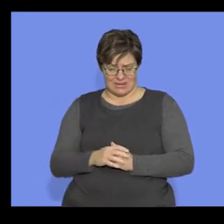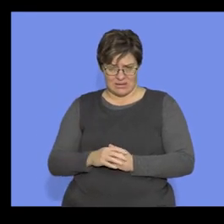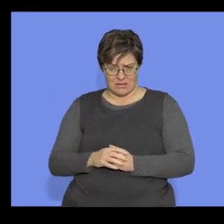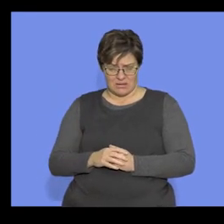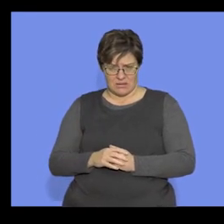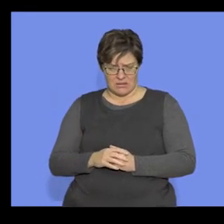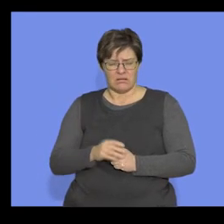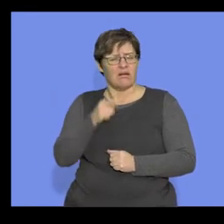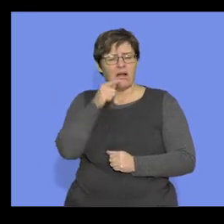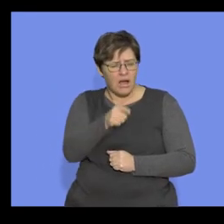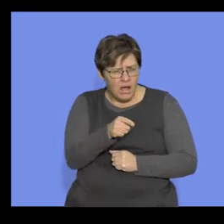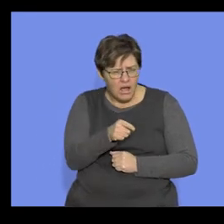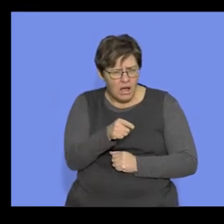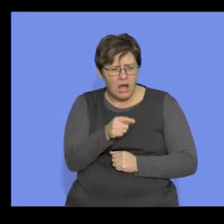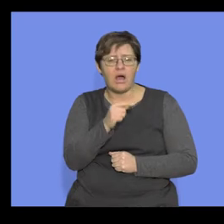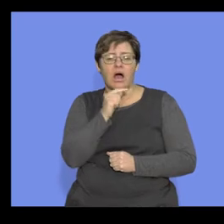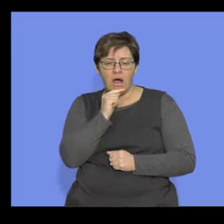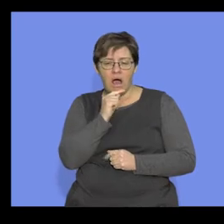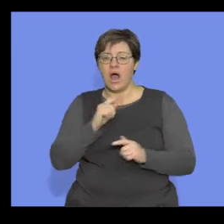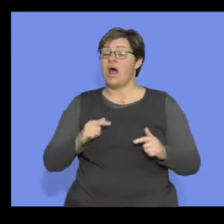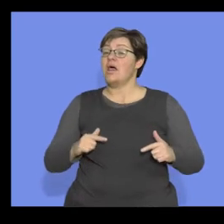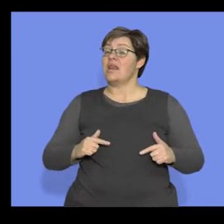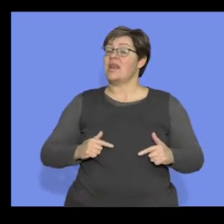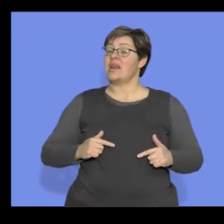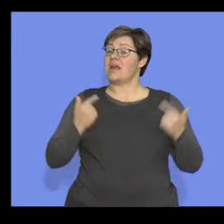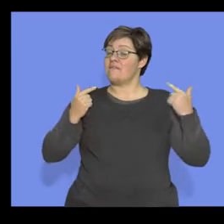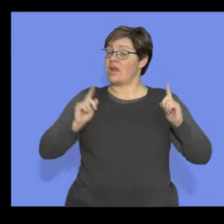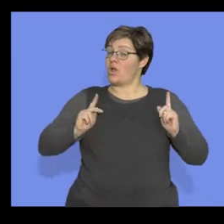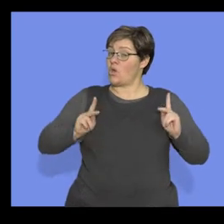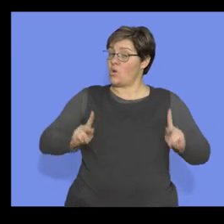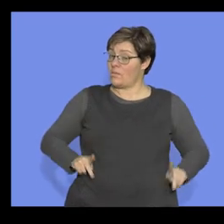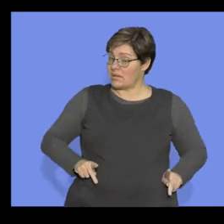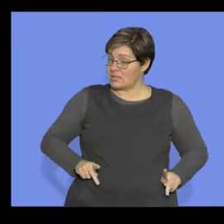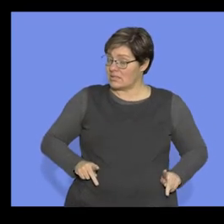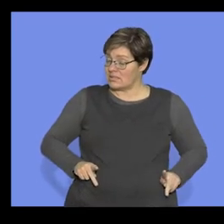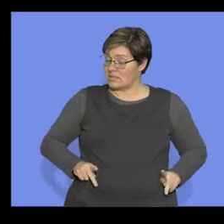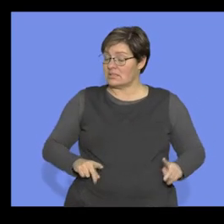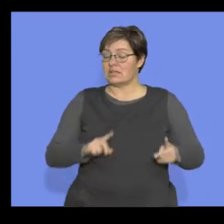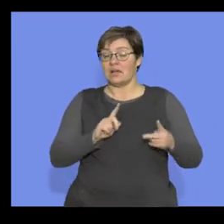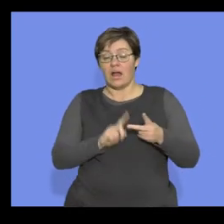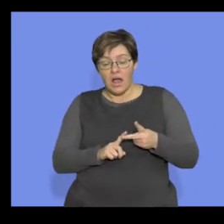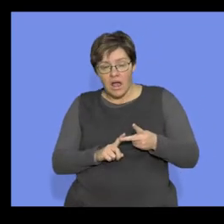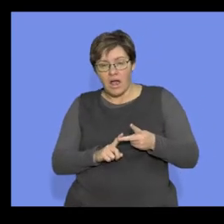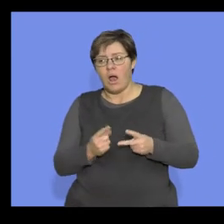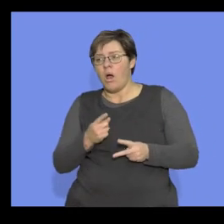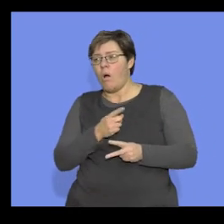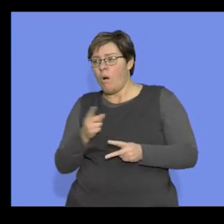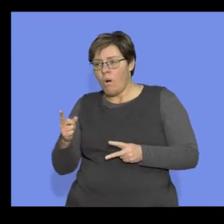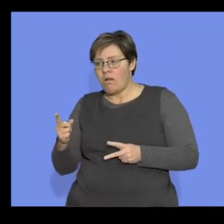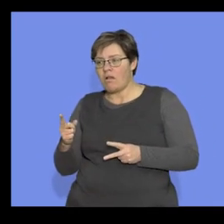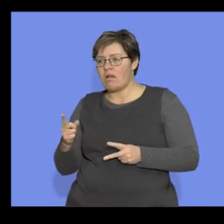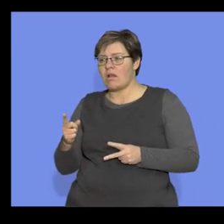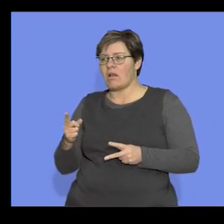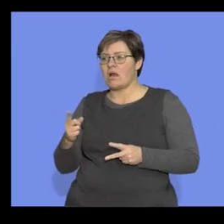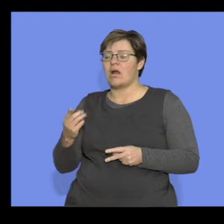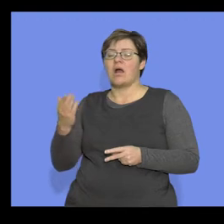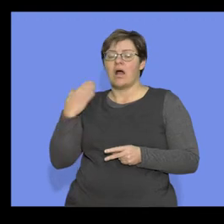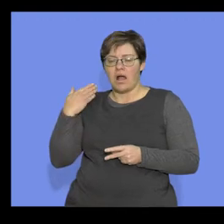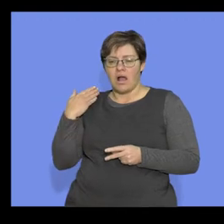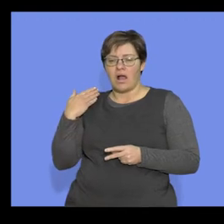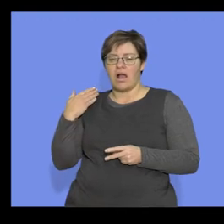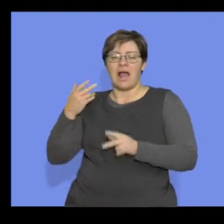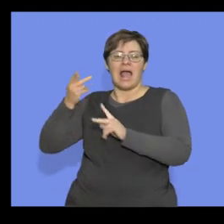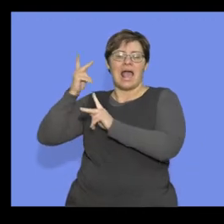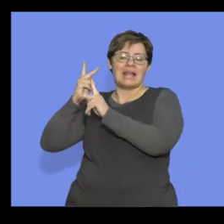They're all the living humans, that's us, homo sapiens, and all of our extinct